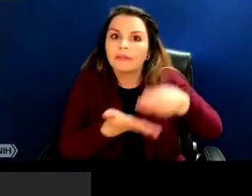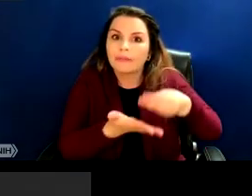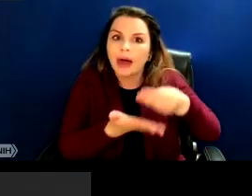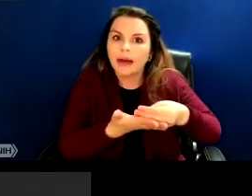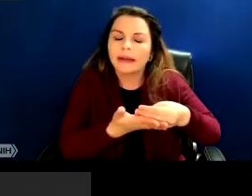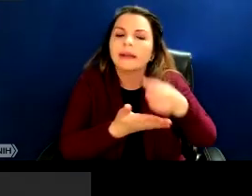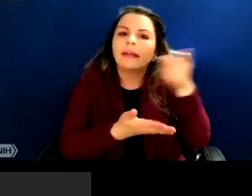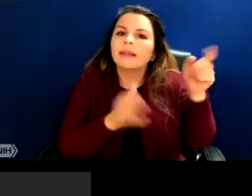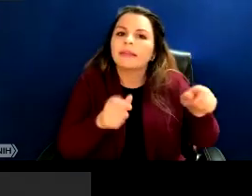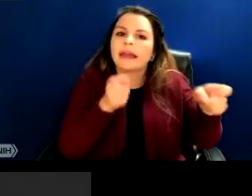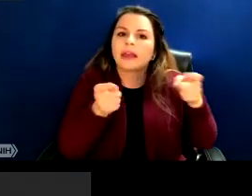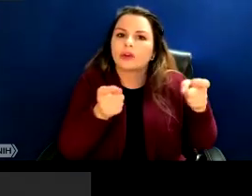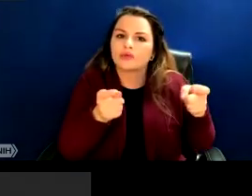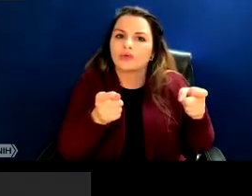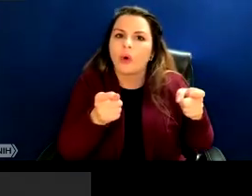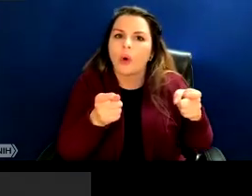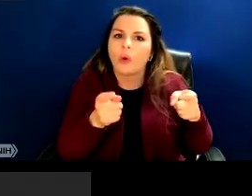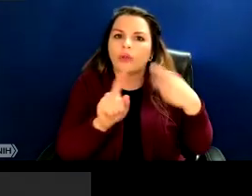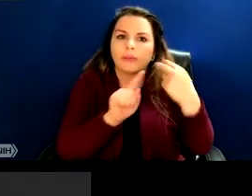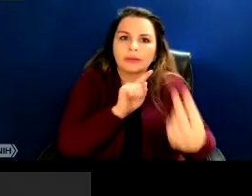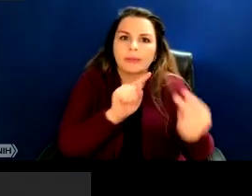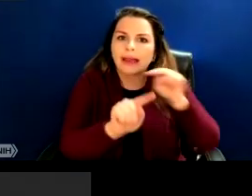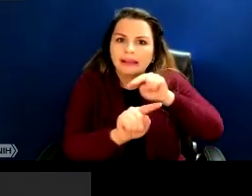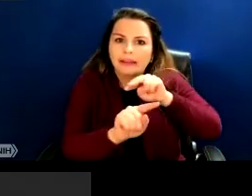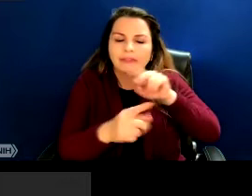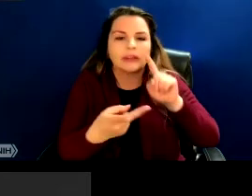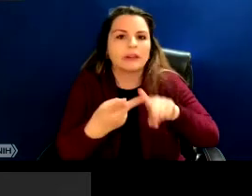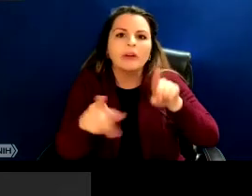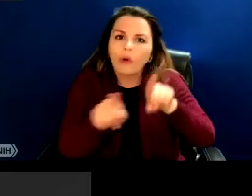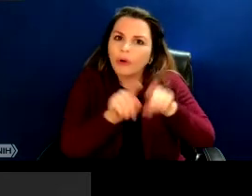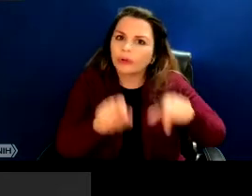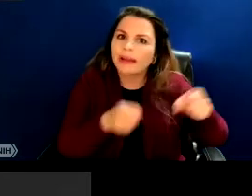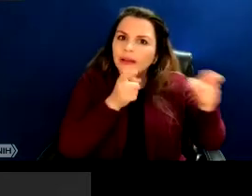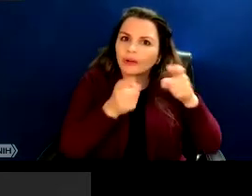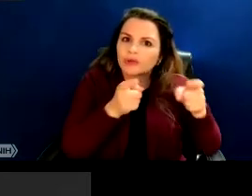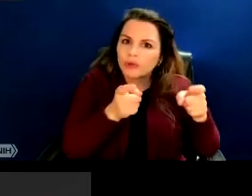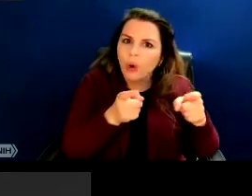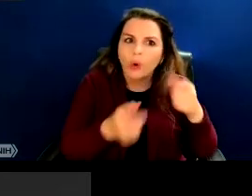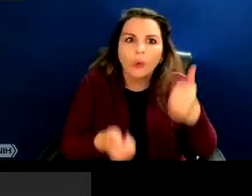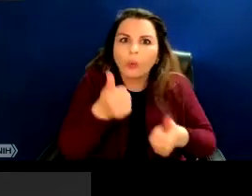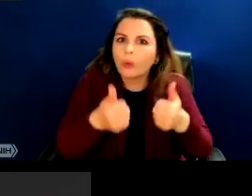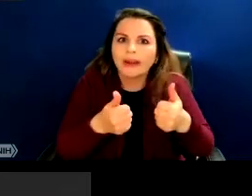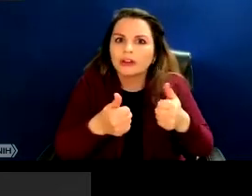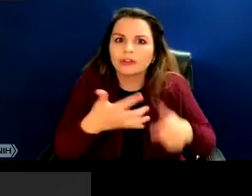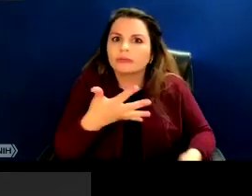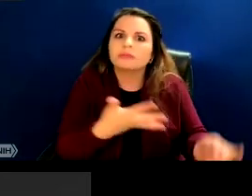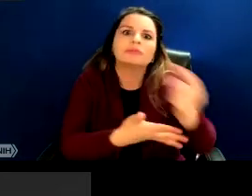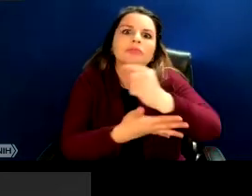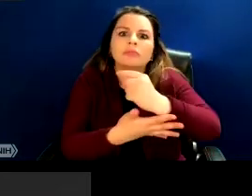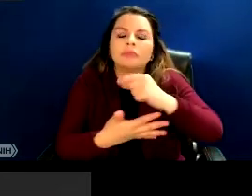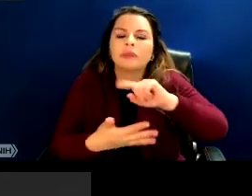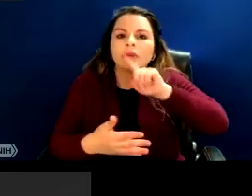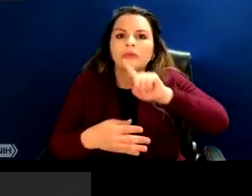really control the narratives and the kinds of resources that come to the fore. And